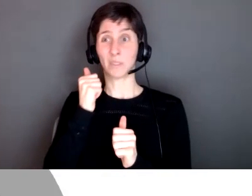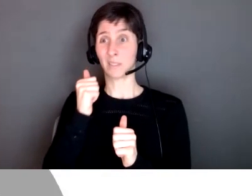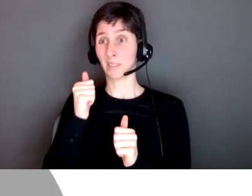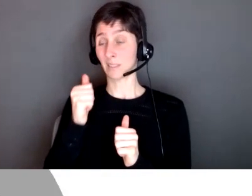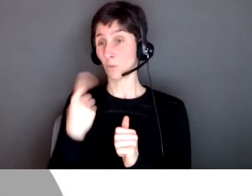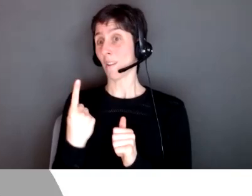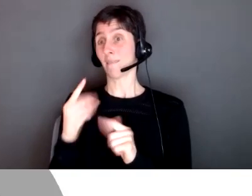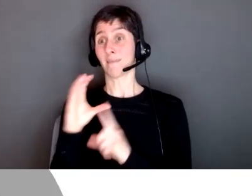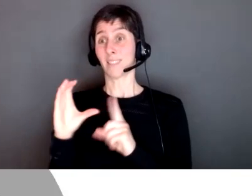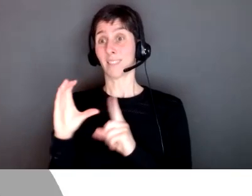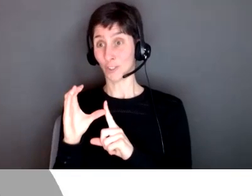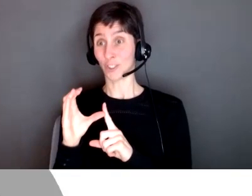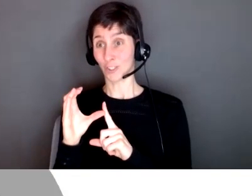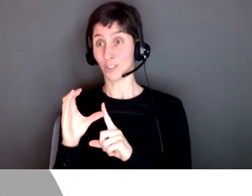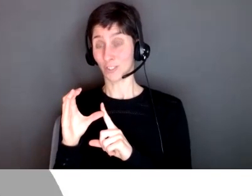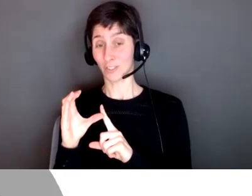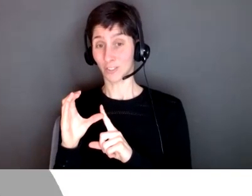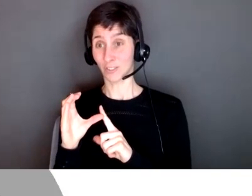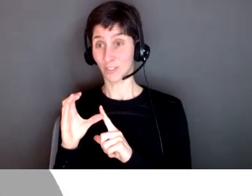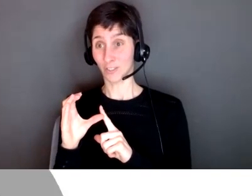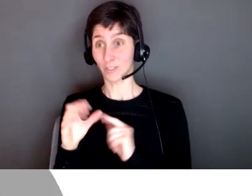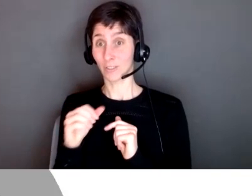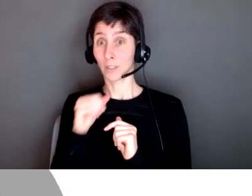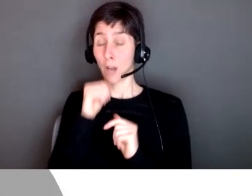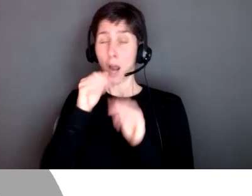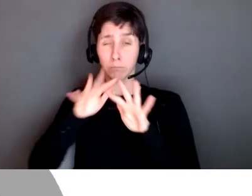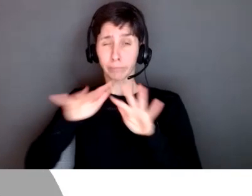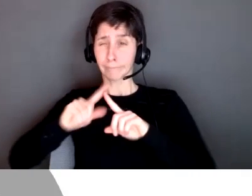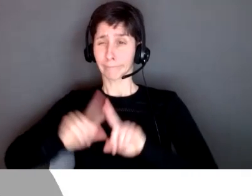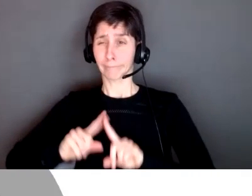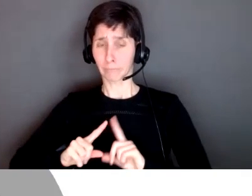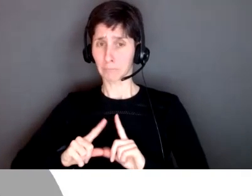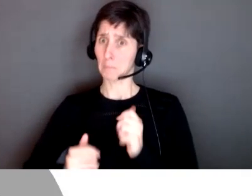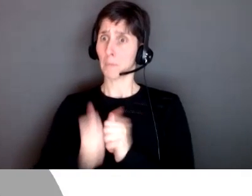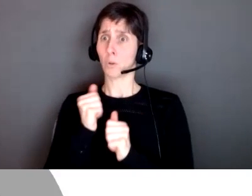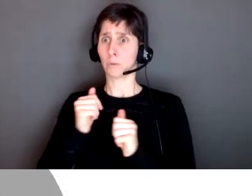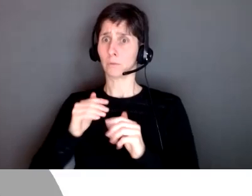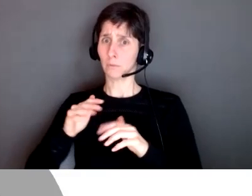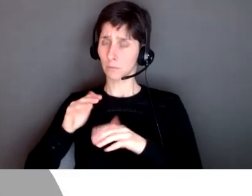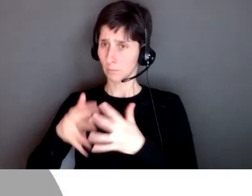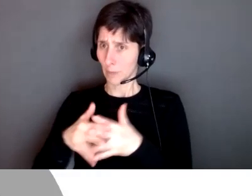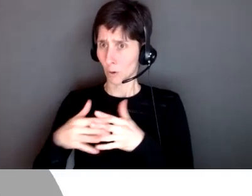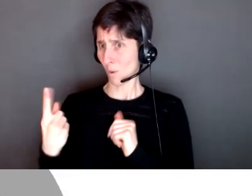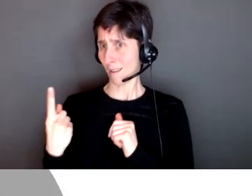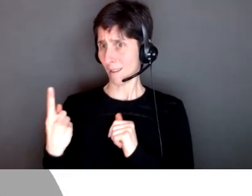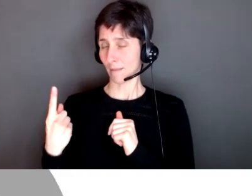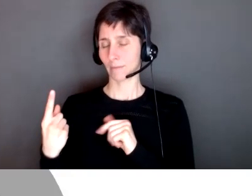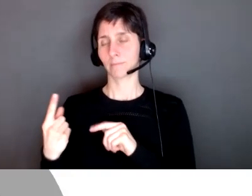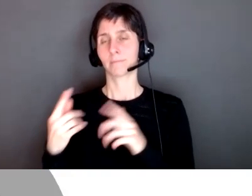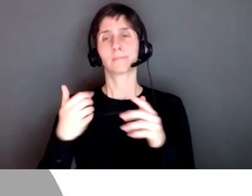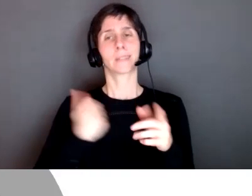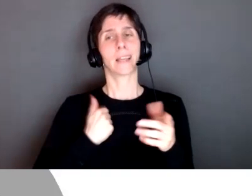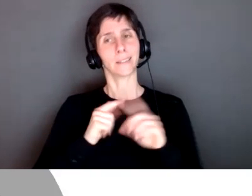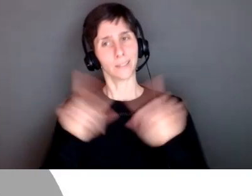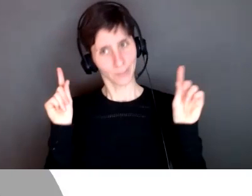culture that makes the most um that accounts for the most english language learners but that's not the case in canada we have a lot